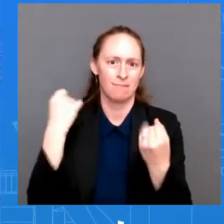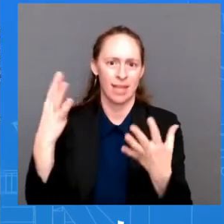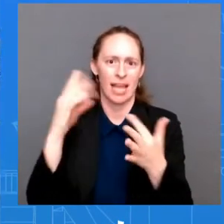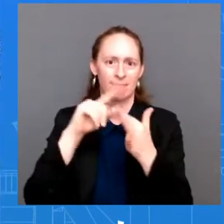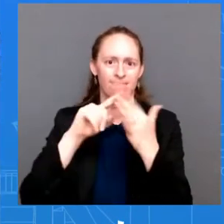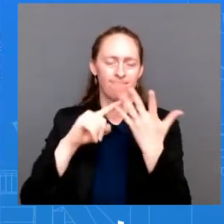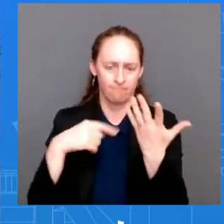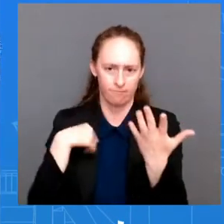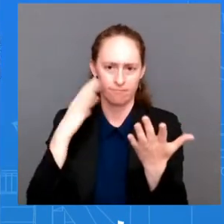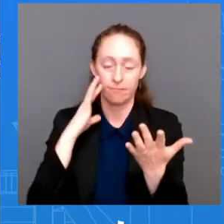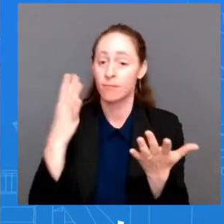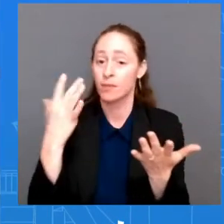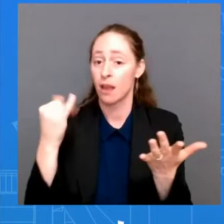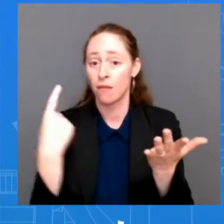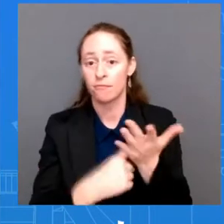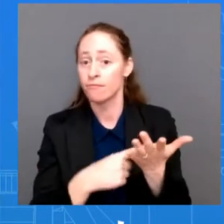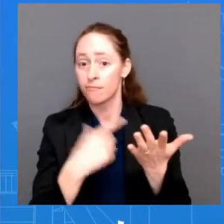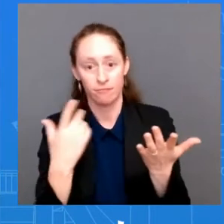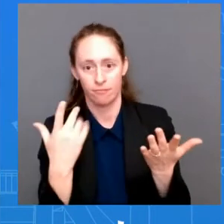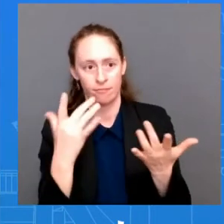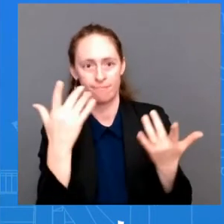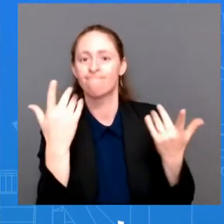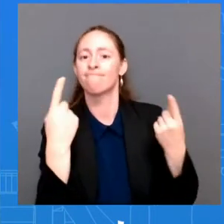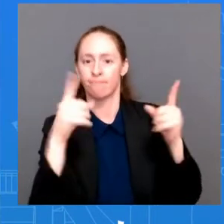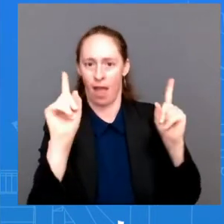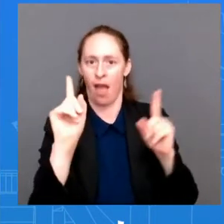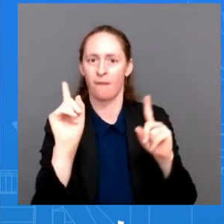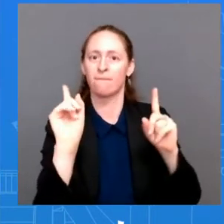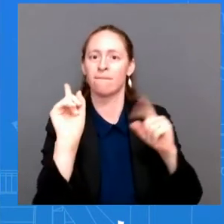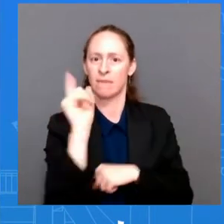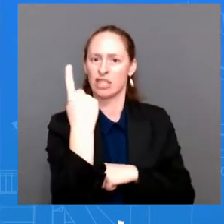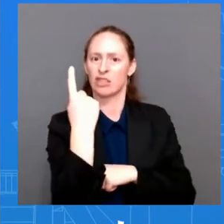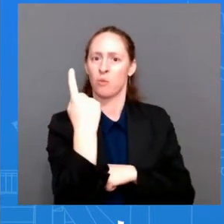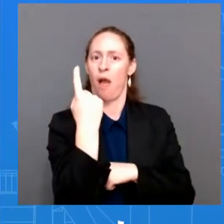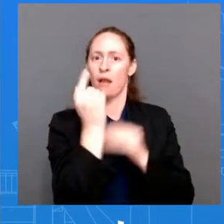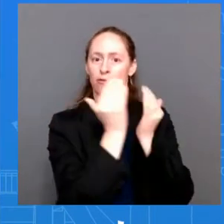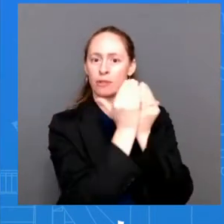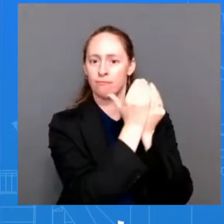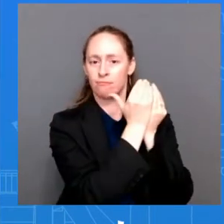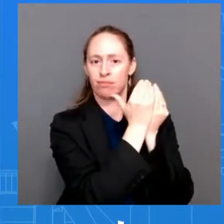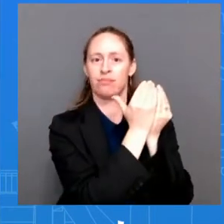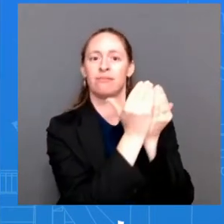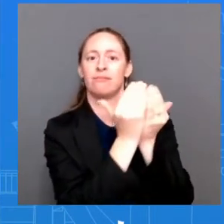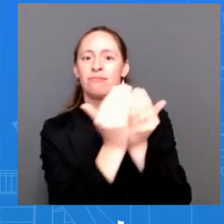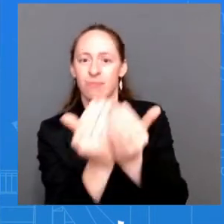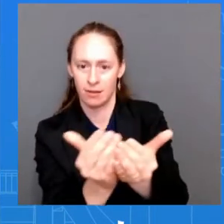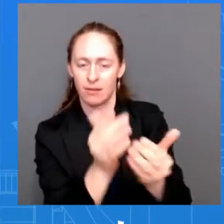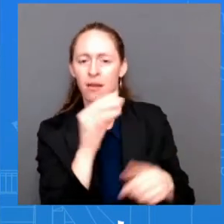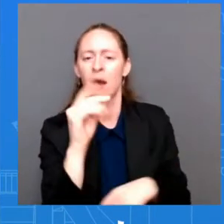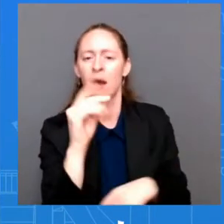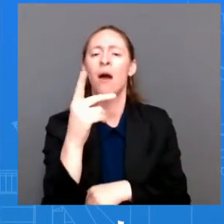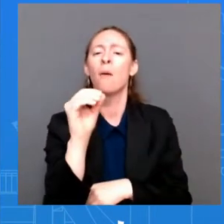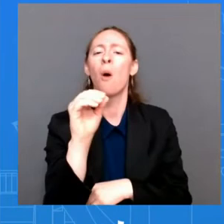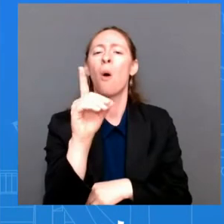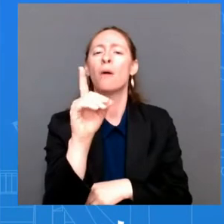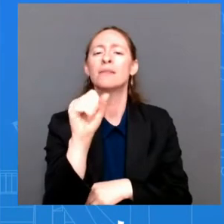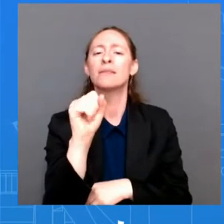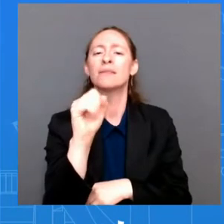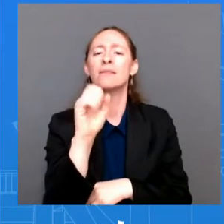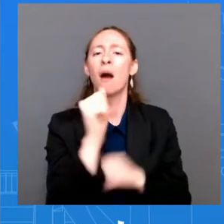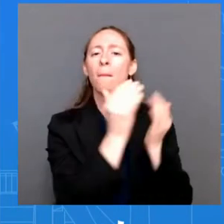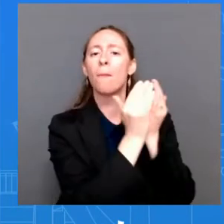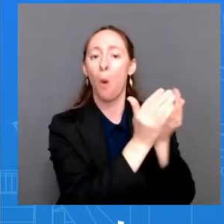successfully left the port of Odessa in Ukraine under this recent deal between the United Nations, Turkey, Ukraine, and Russia.